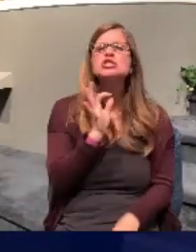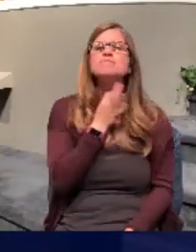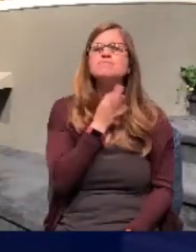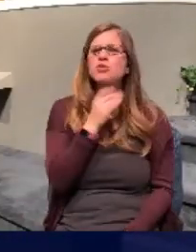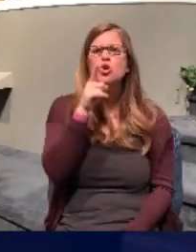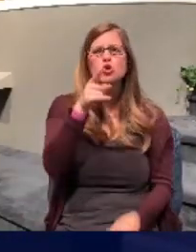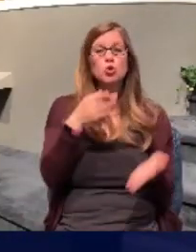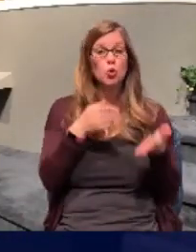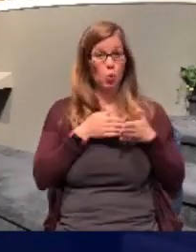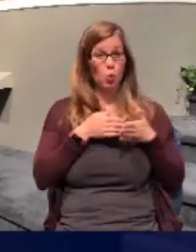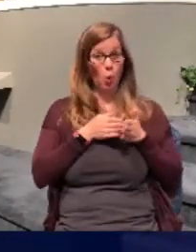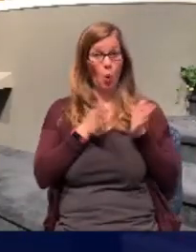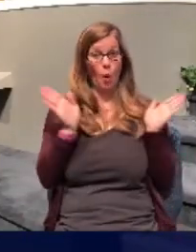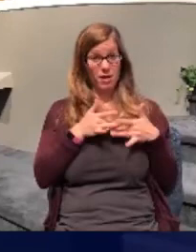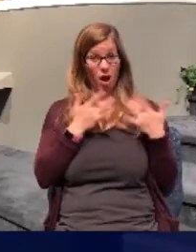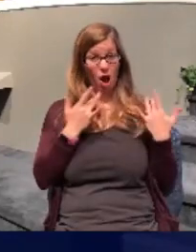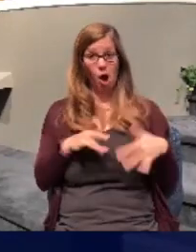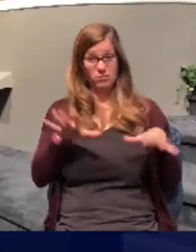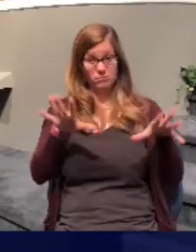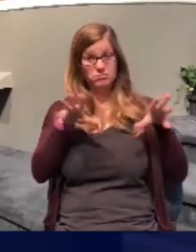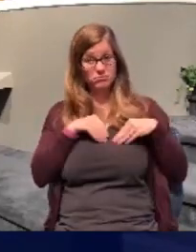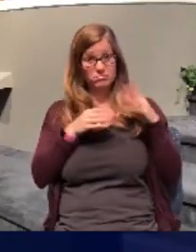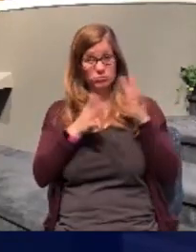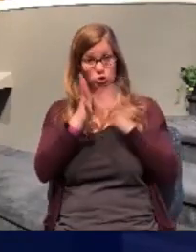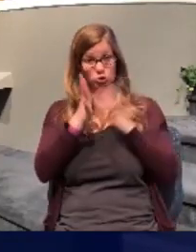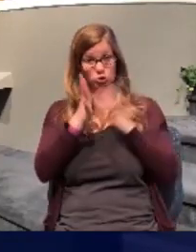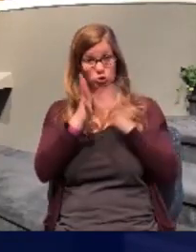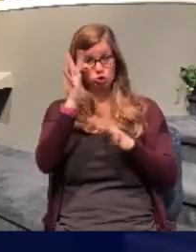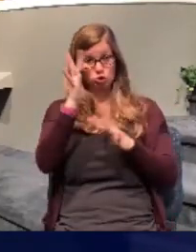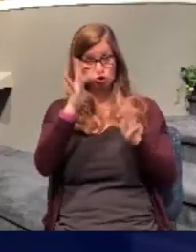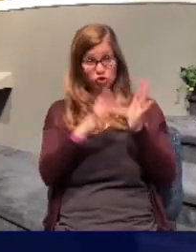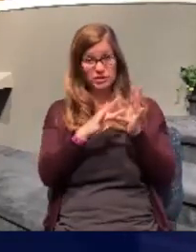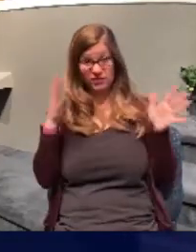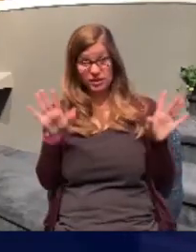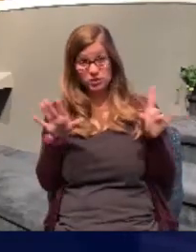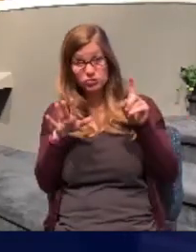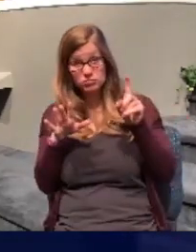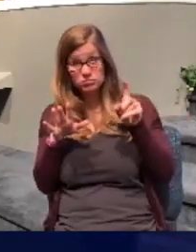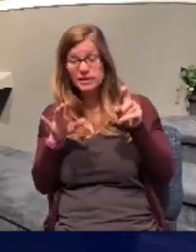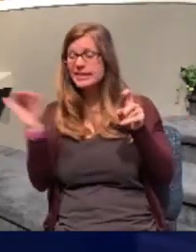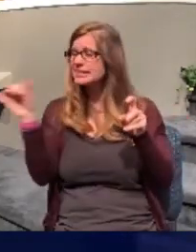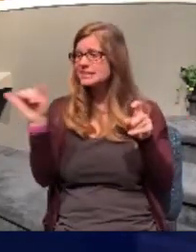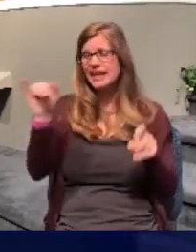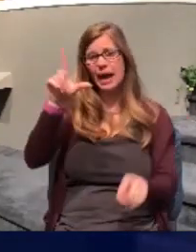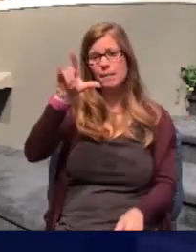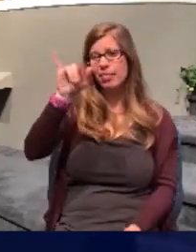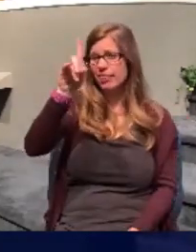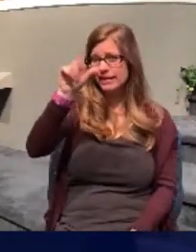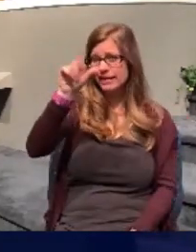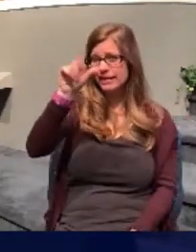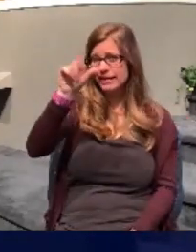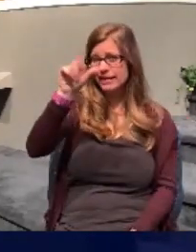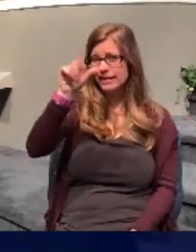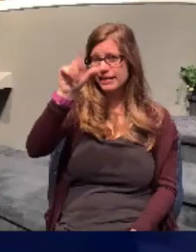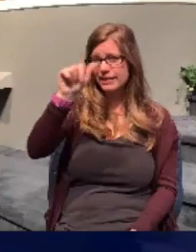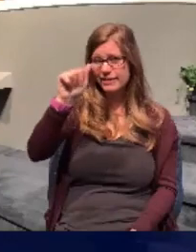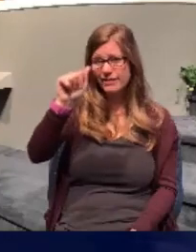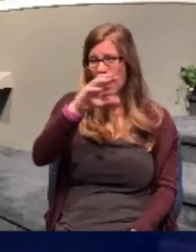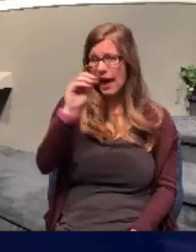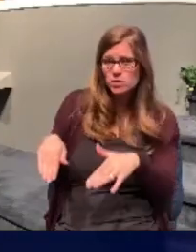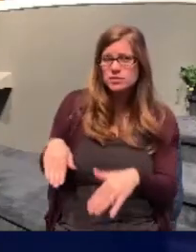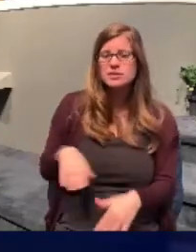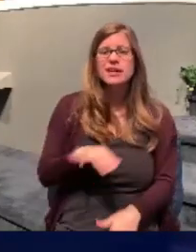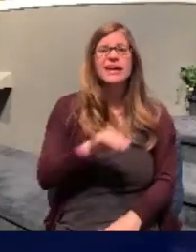received Jesus Christ as your personal Savior, just like Lydia and her household did? Just